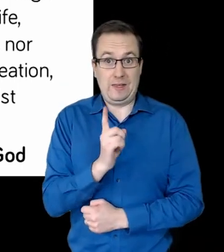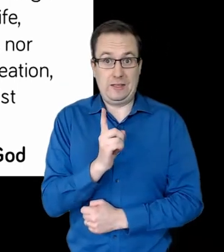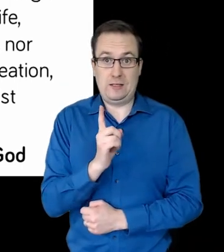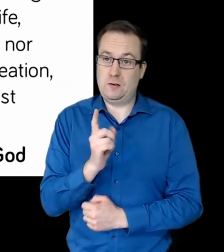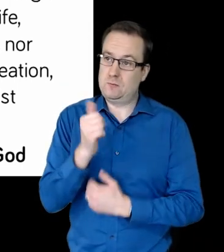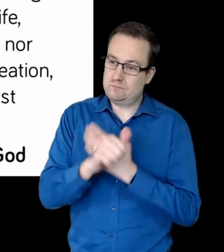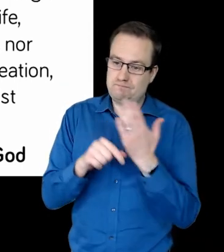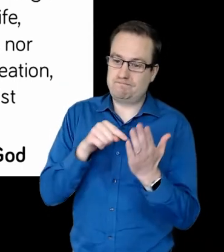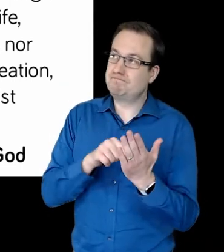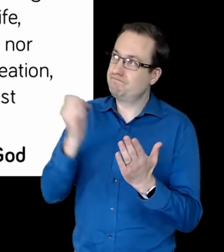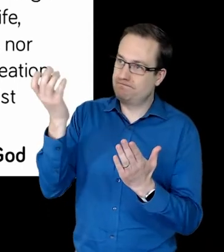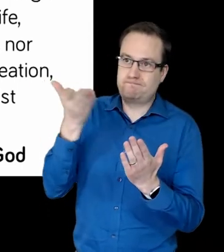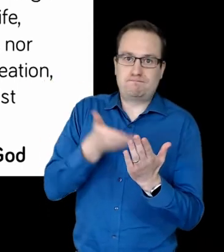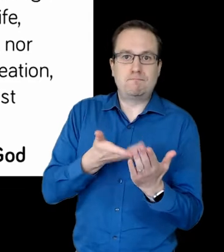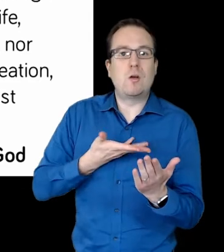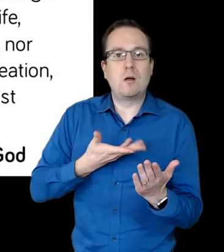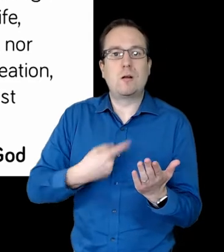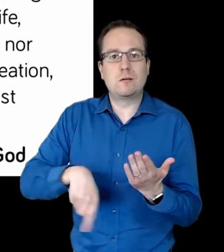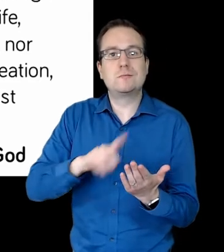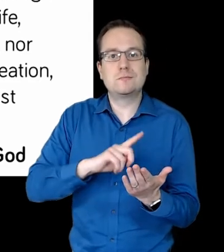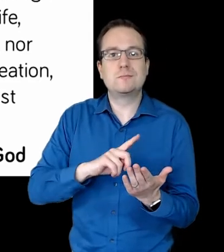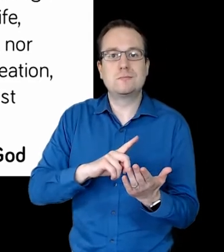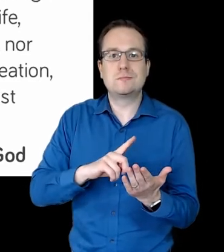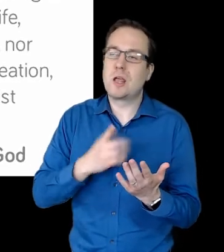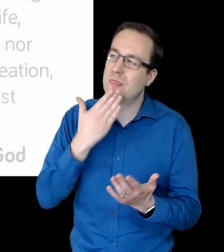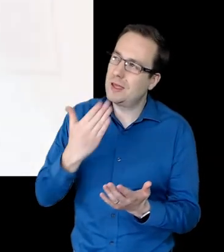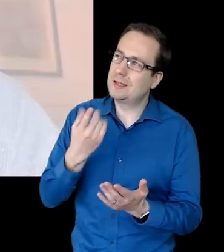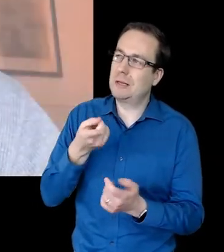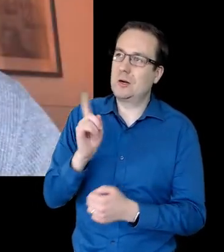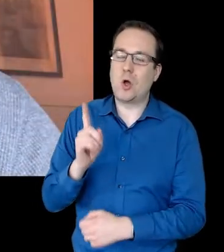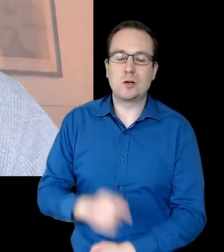word of the Lord. Thanks be to God.